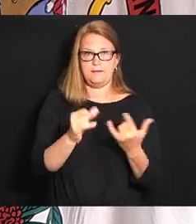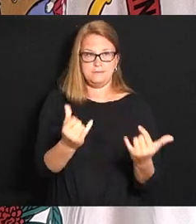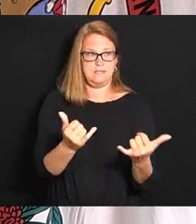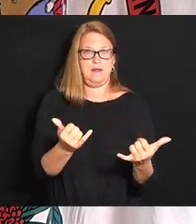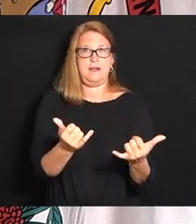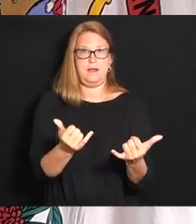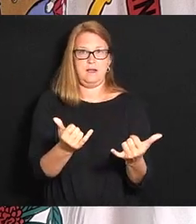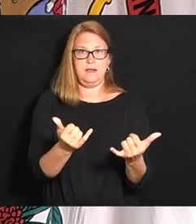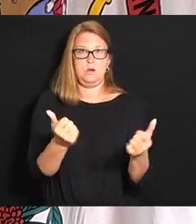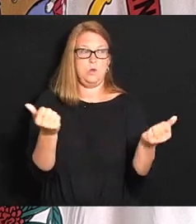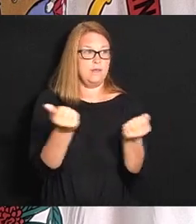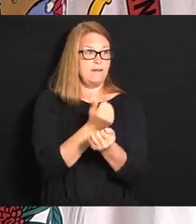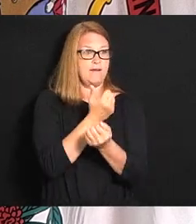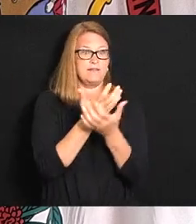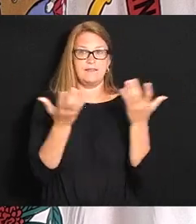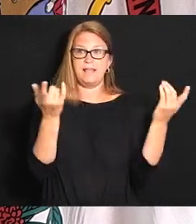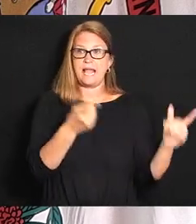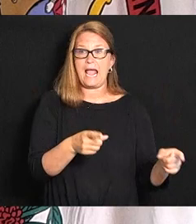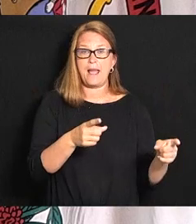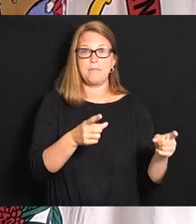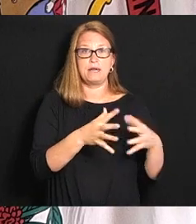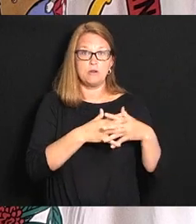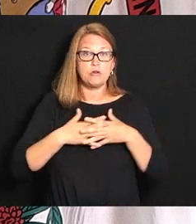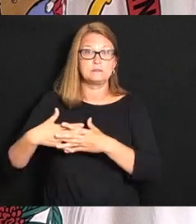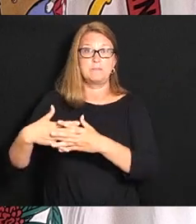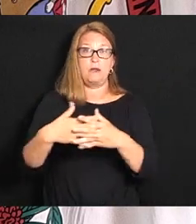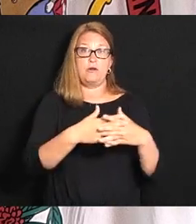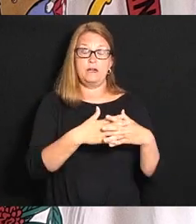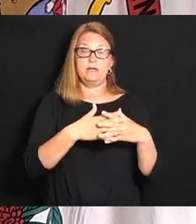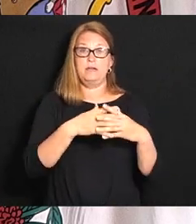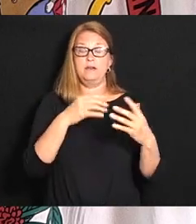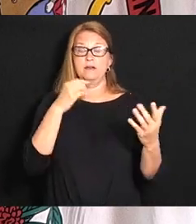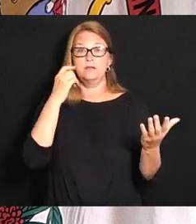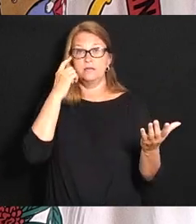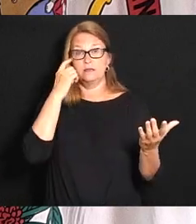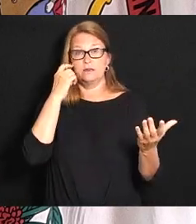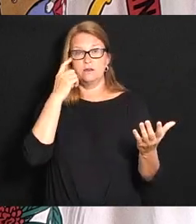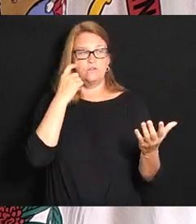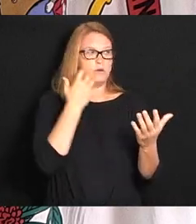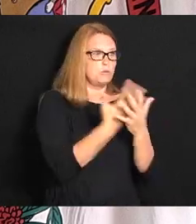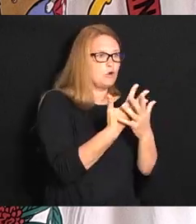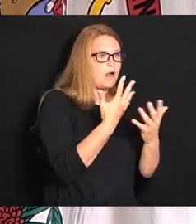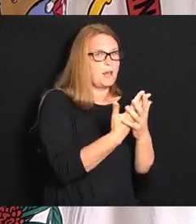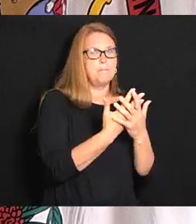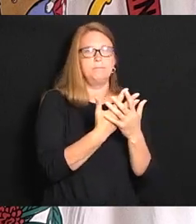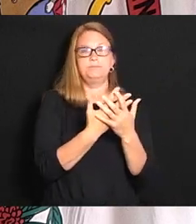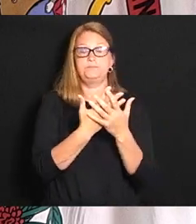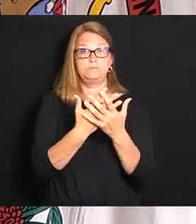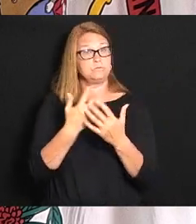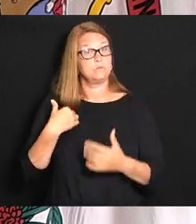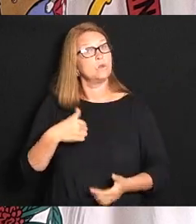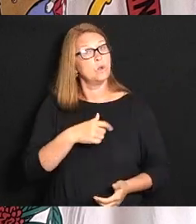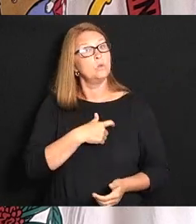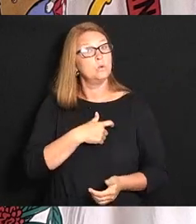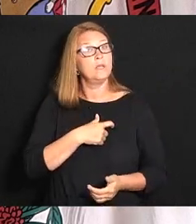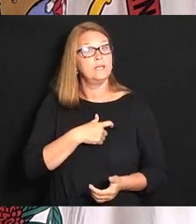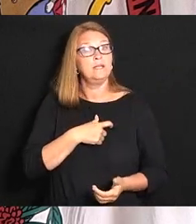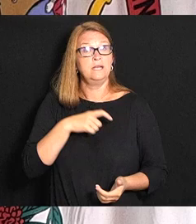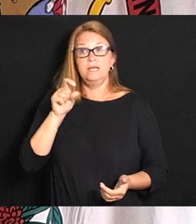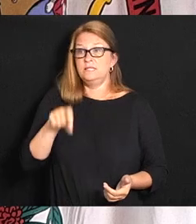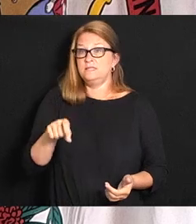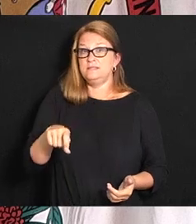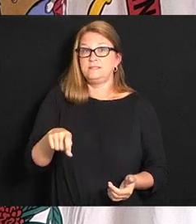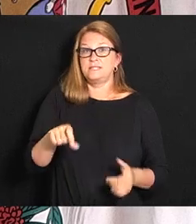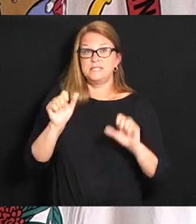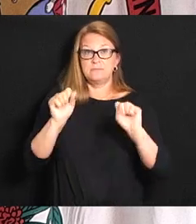with what's going on all across our land from the standpoint of crime and everything we surely to God above need to